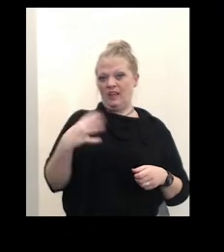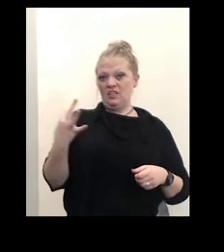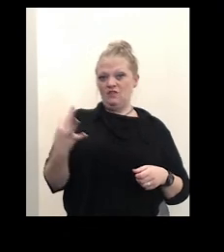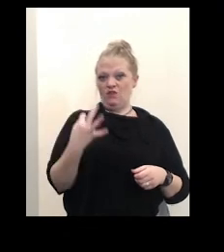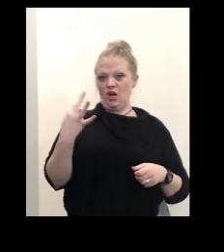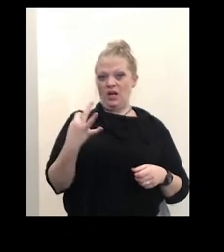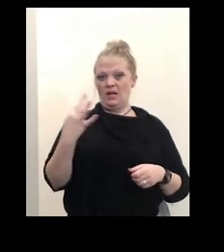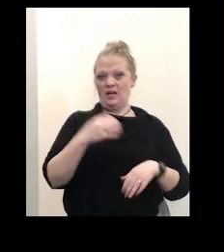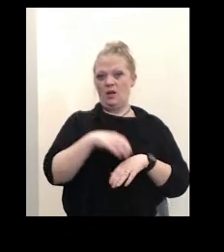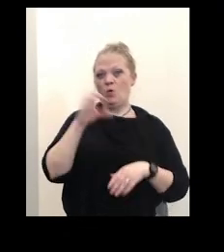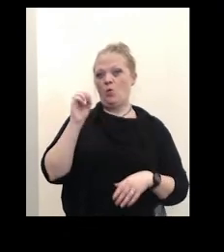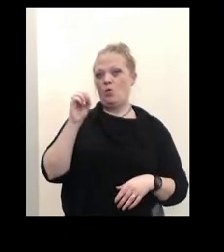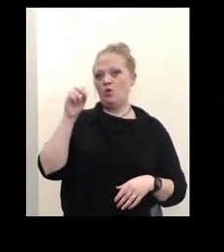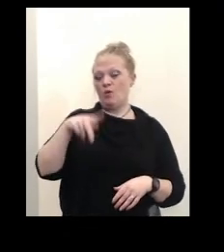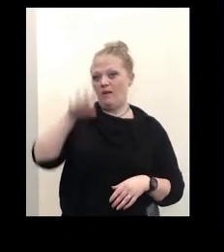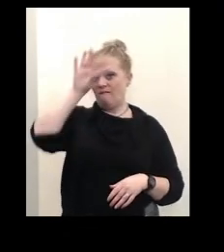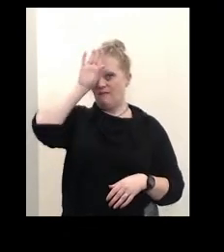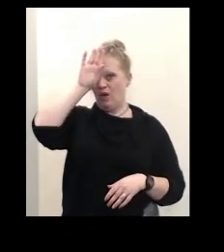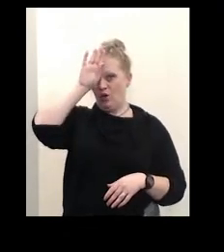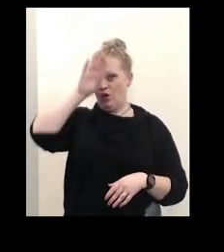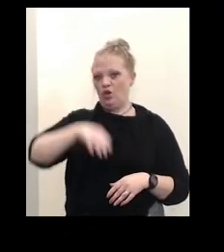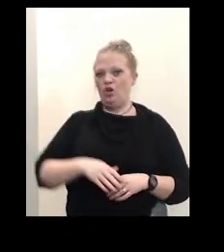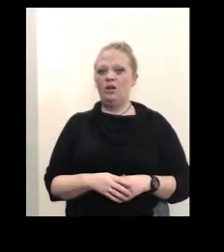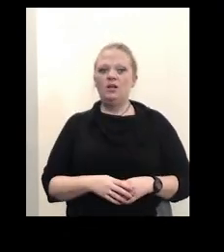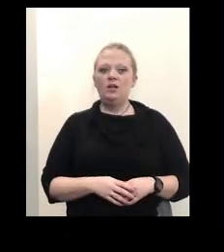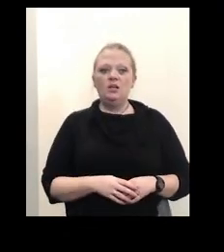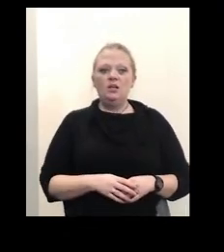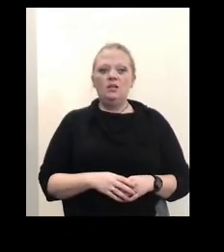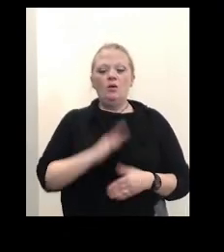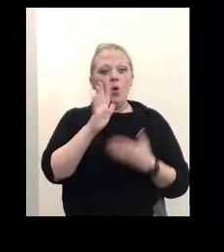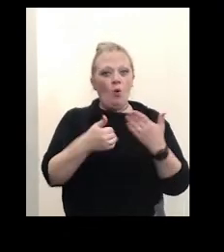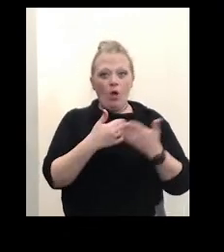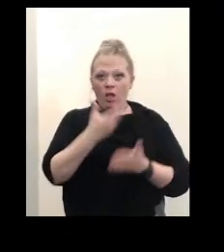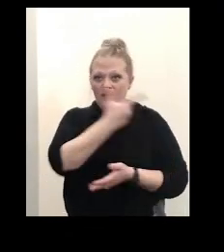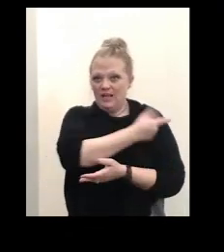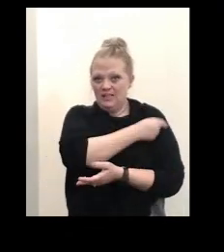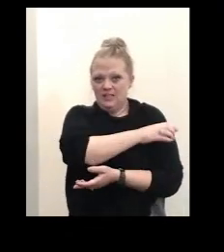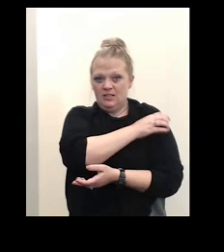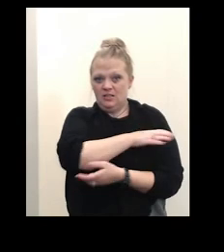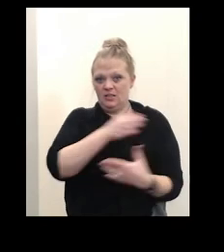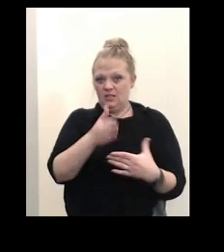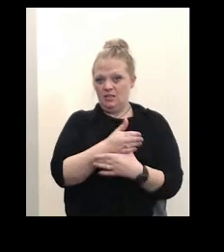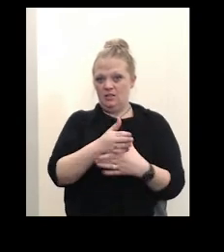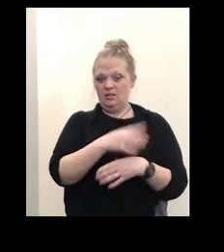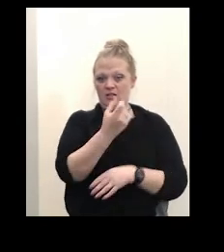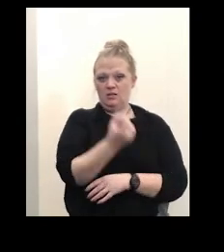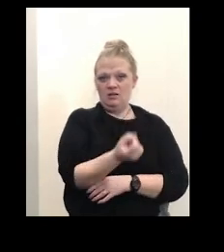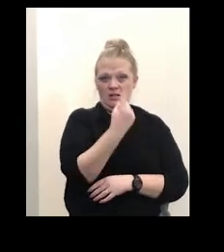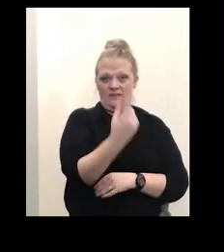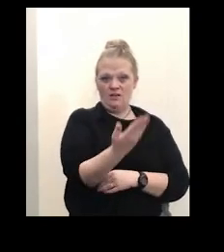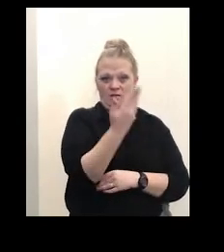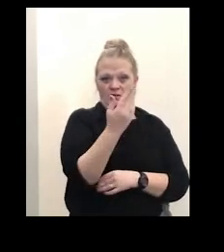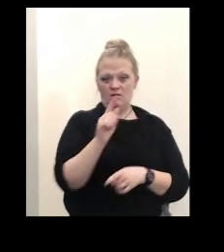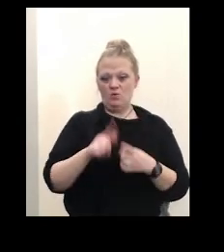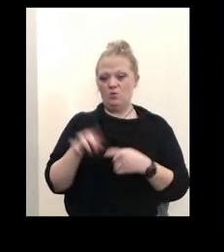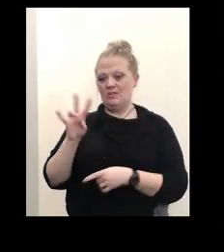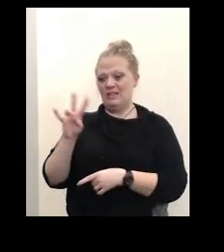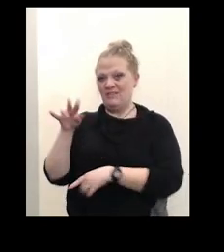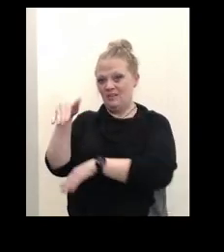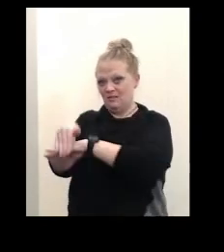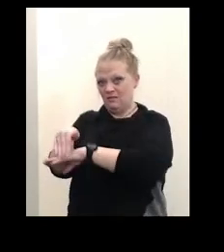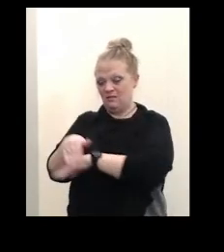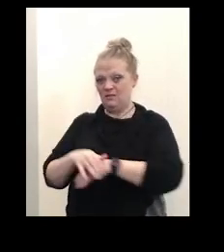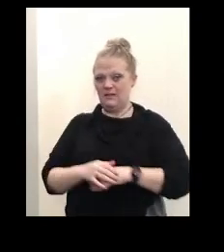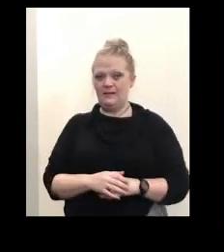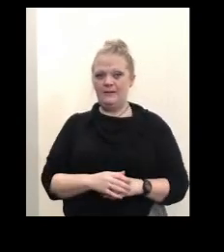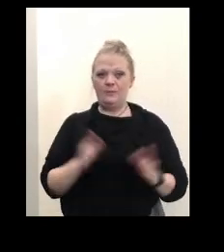Orchard Park Fire Company. So all our vaccine clinics operate between the hours of 11 a.m. to 7 p.m. We